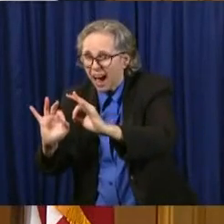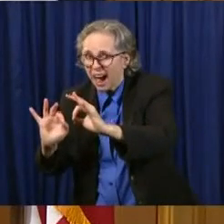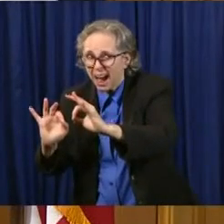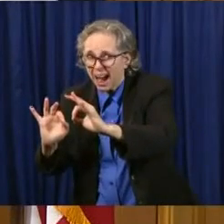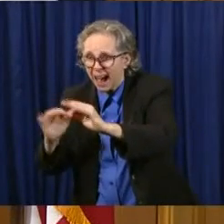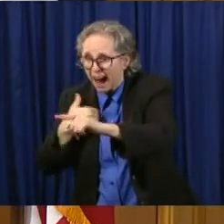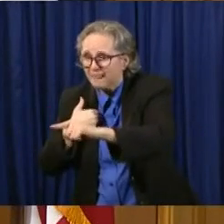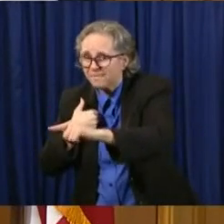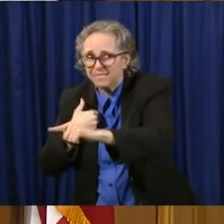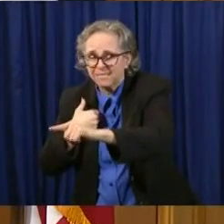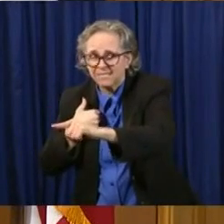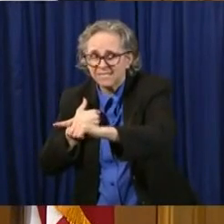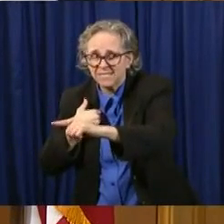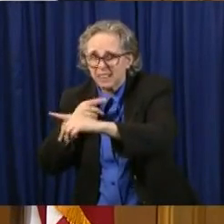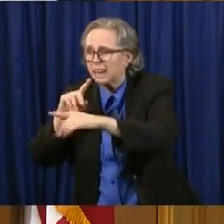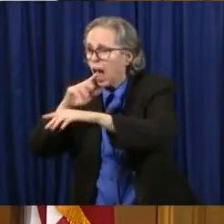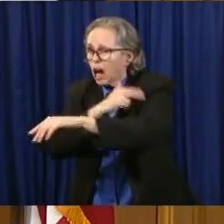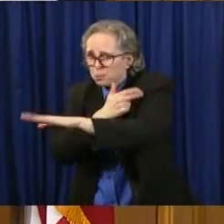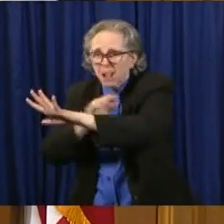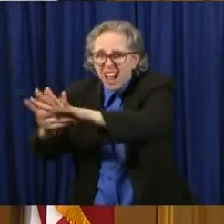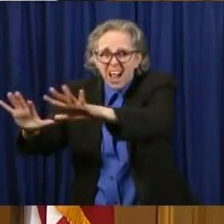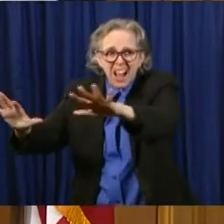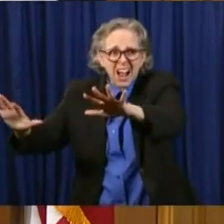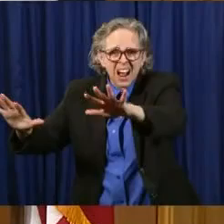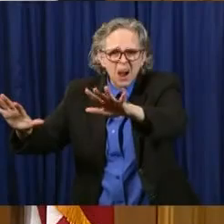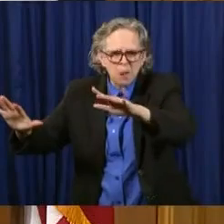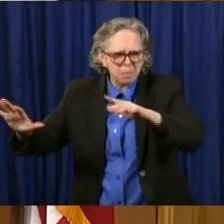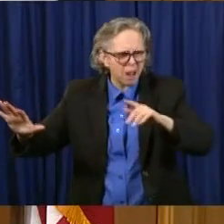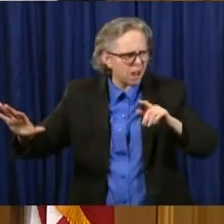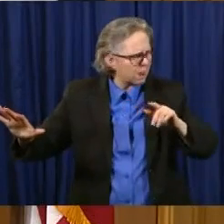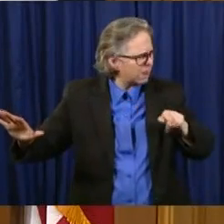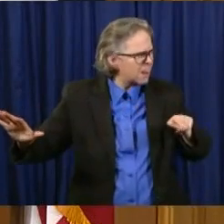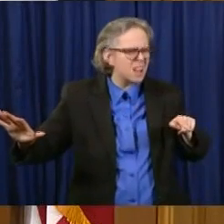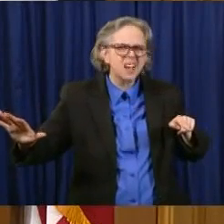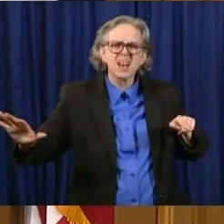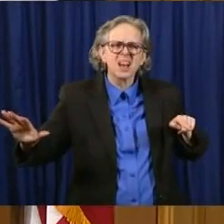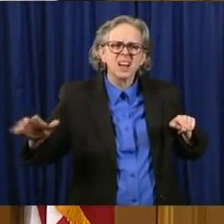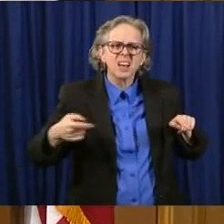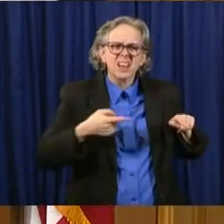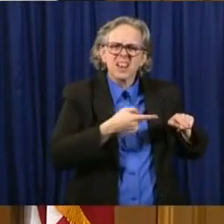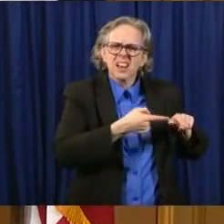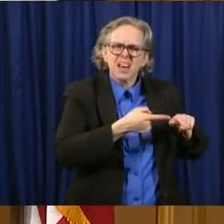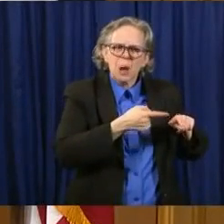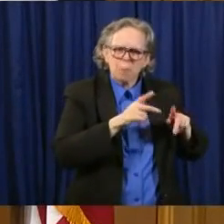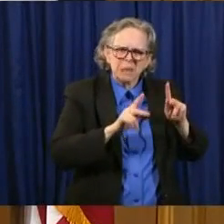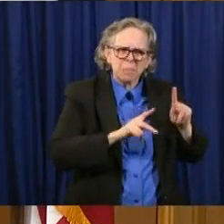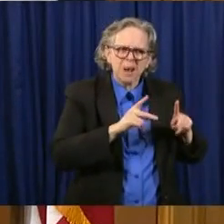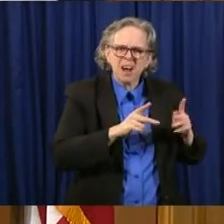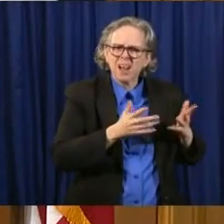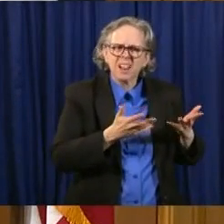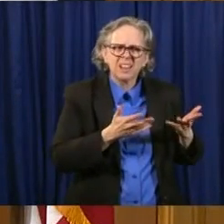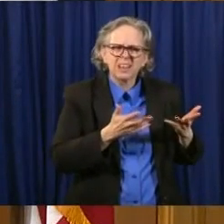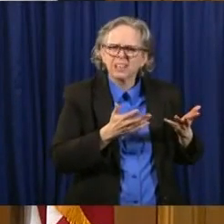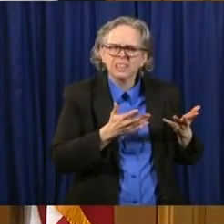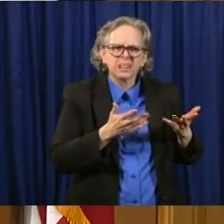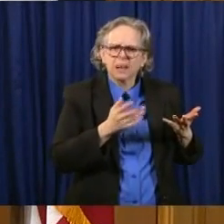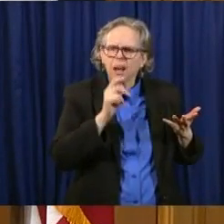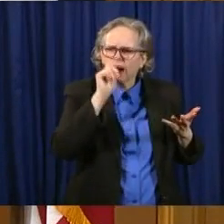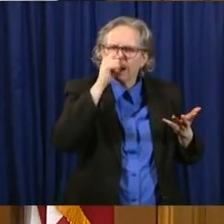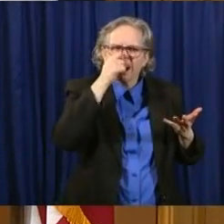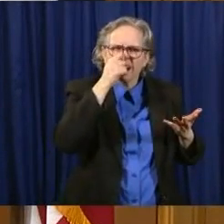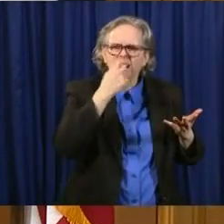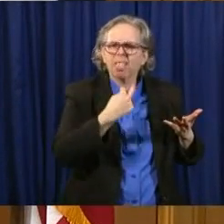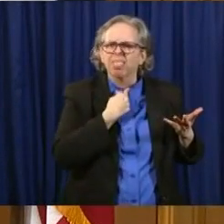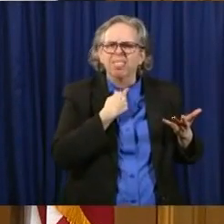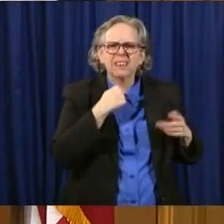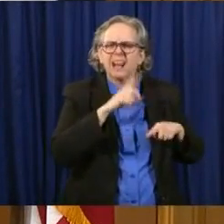hospitals. But the people who are trying to take the sample can't do it. They don't have the swab. They don't